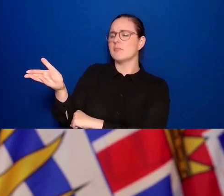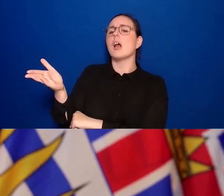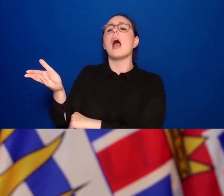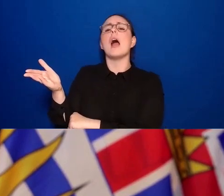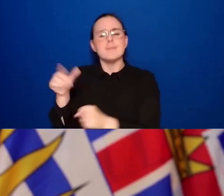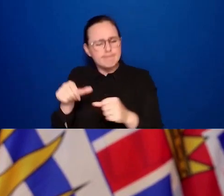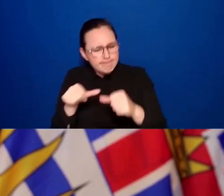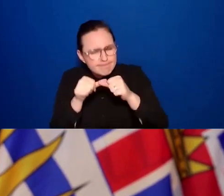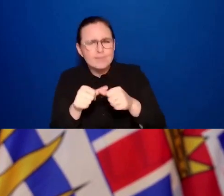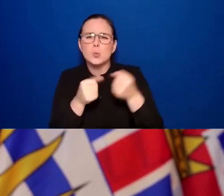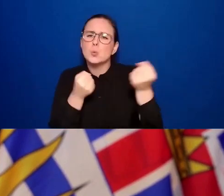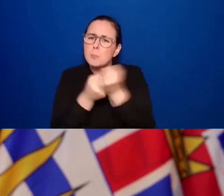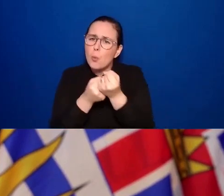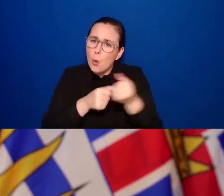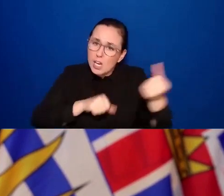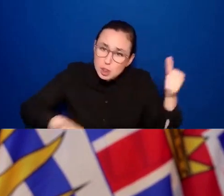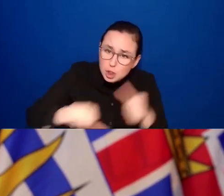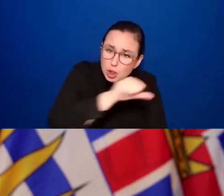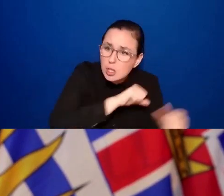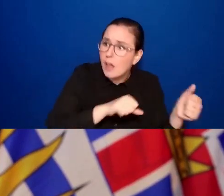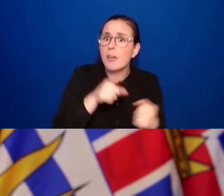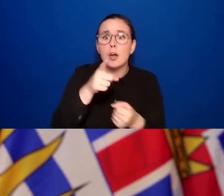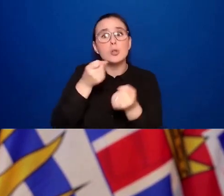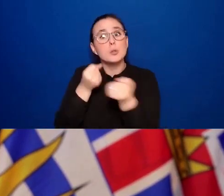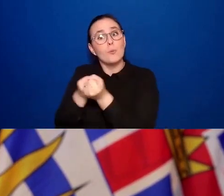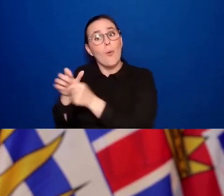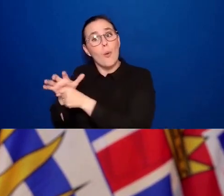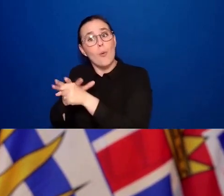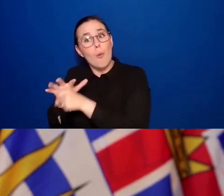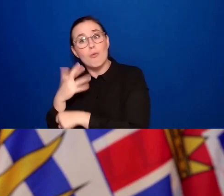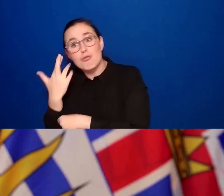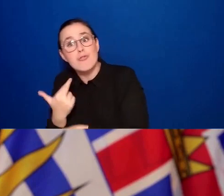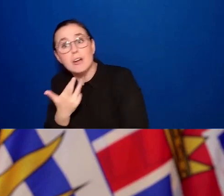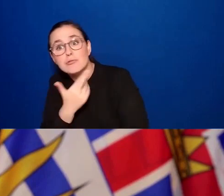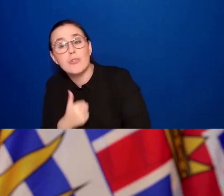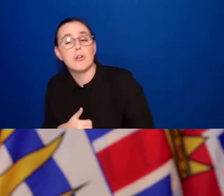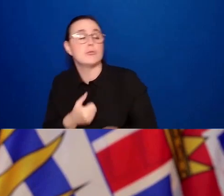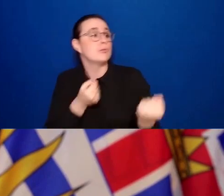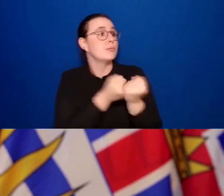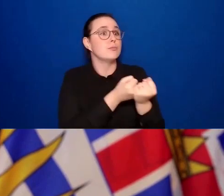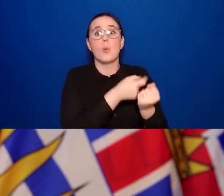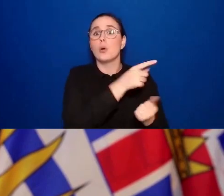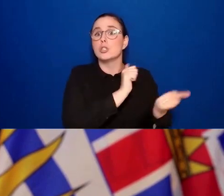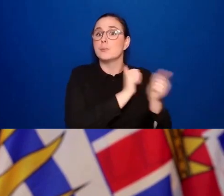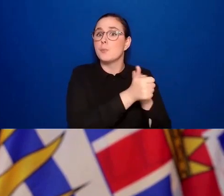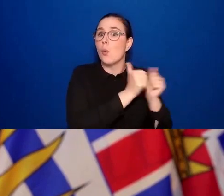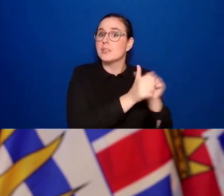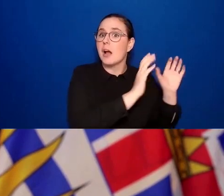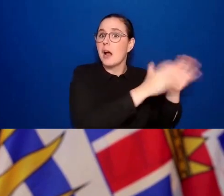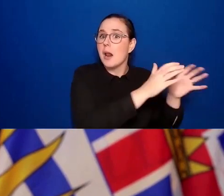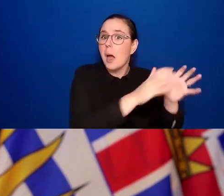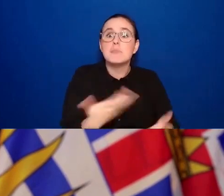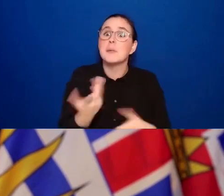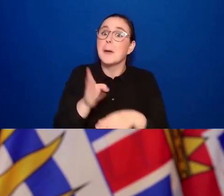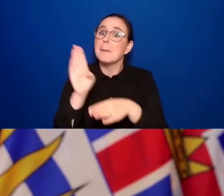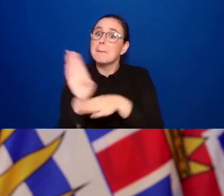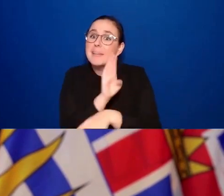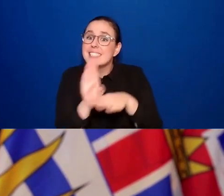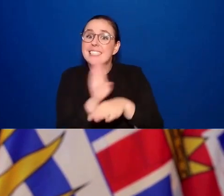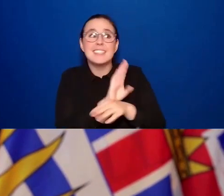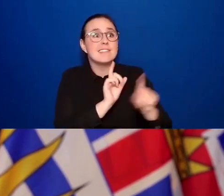restaurant, whether you're vaccinated, doing that in person, or continuing to support them by watching online,